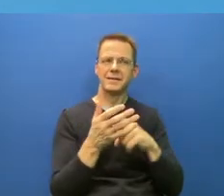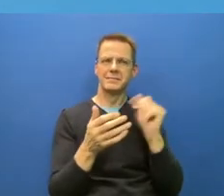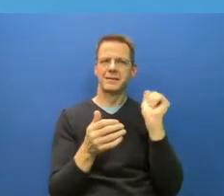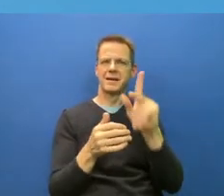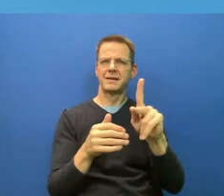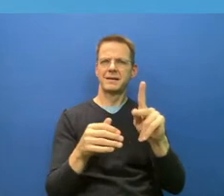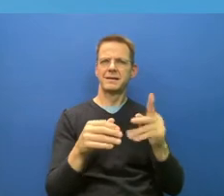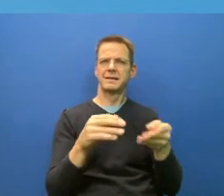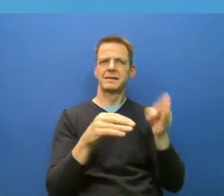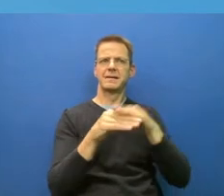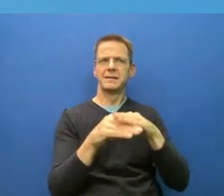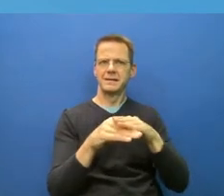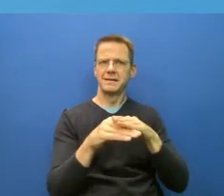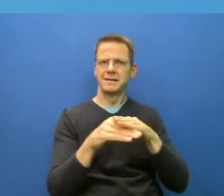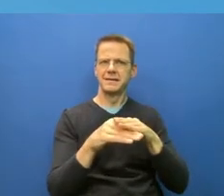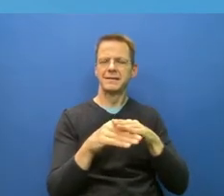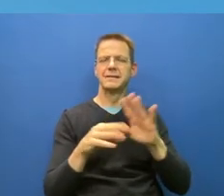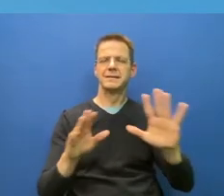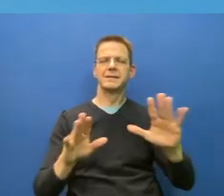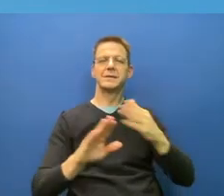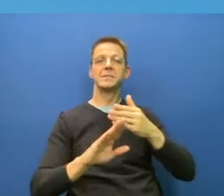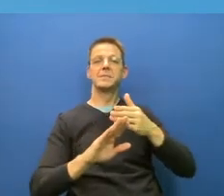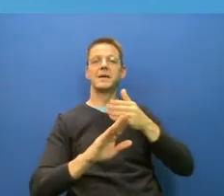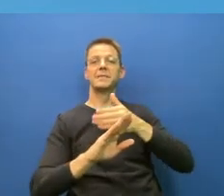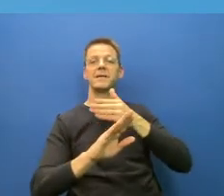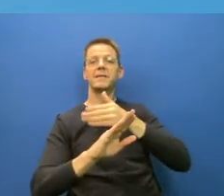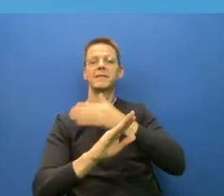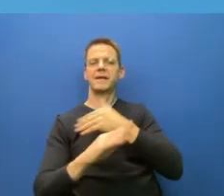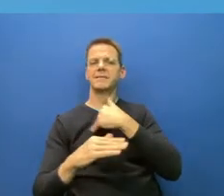hopefully see a better control of the virus. Next slide, please.